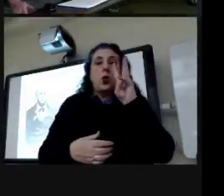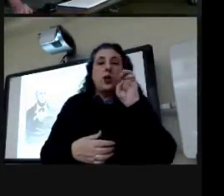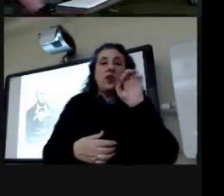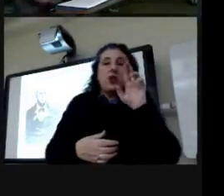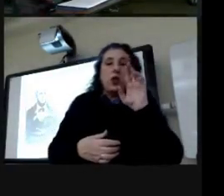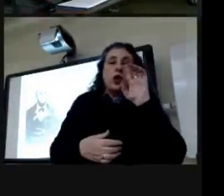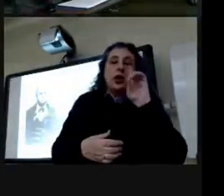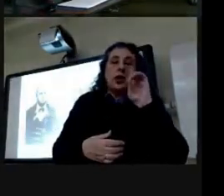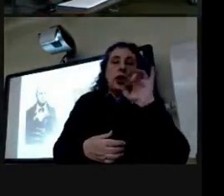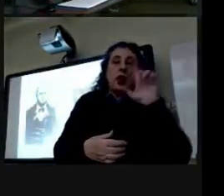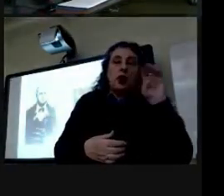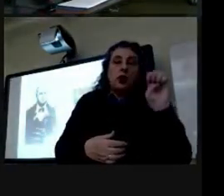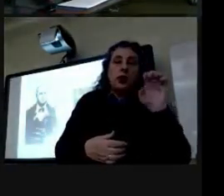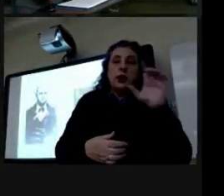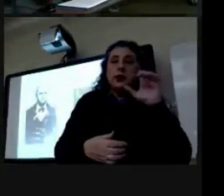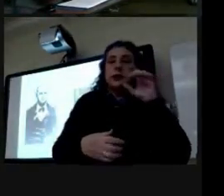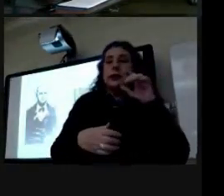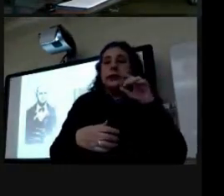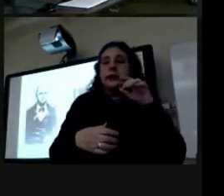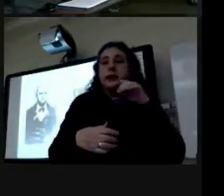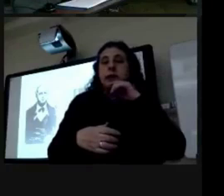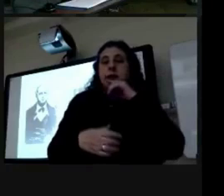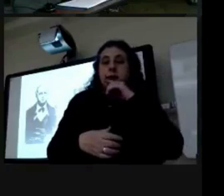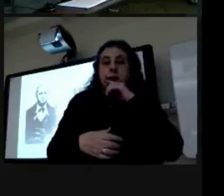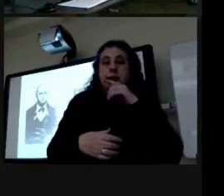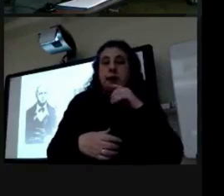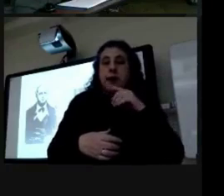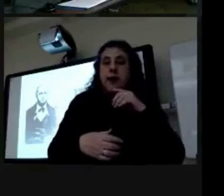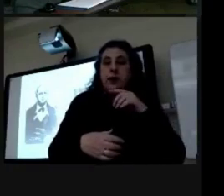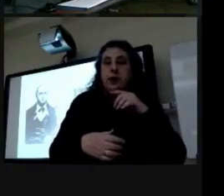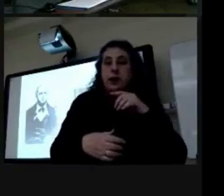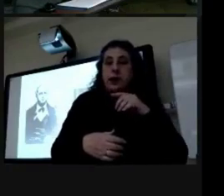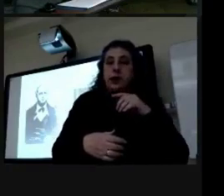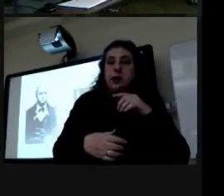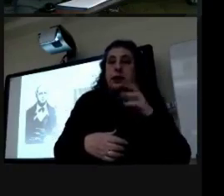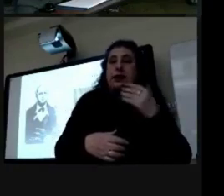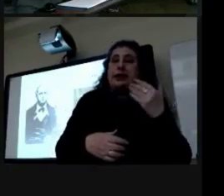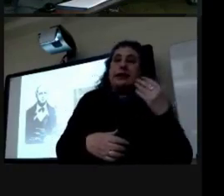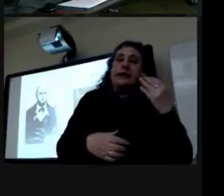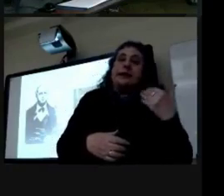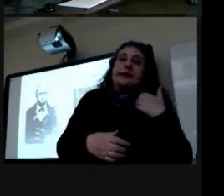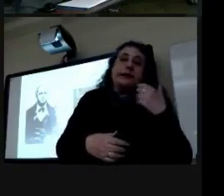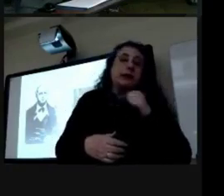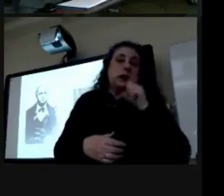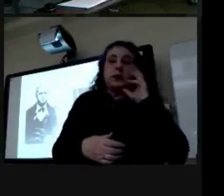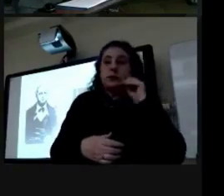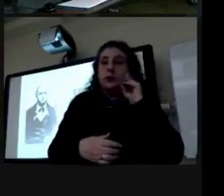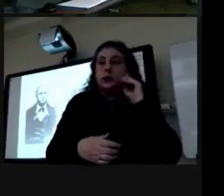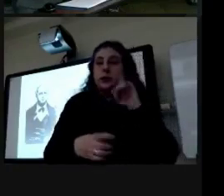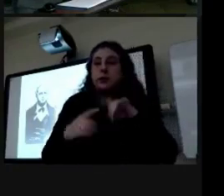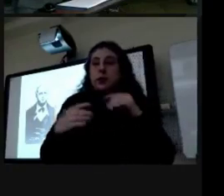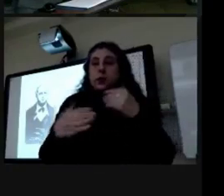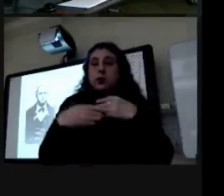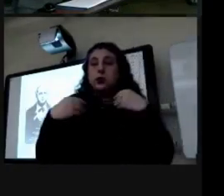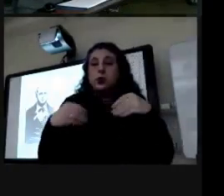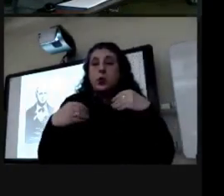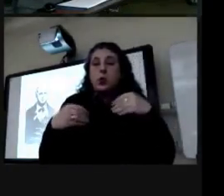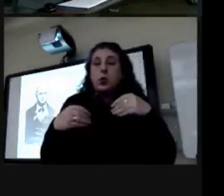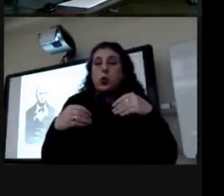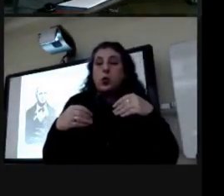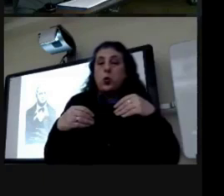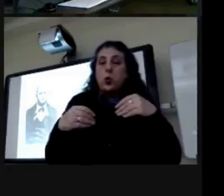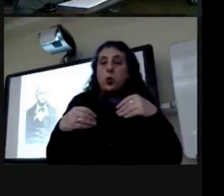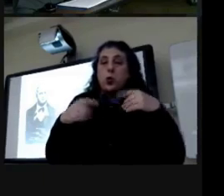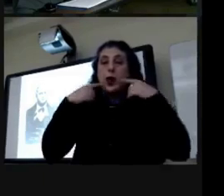paper on august 14 1849 and it operated much the same way it had before even dr wallace was still there uh